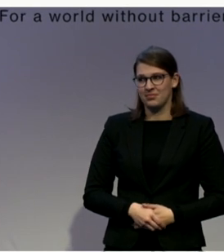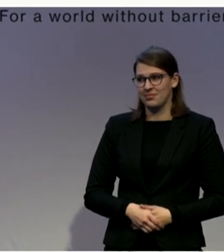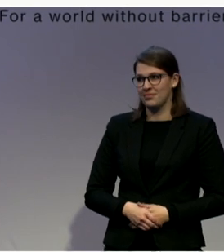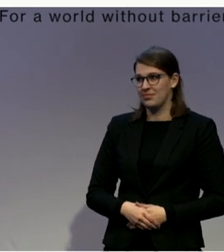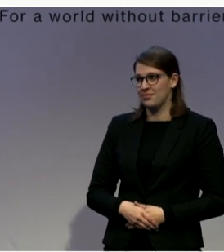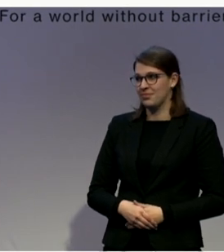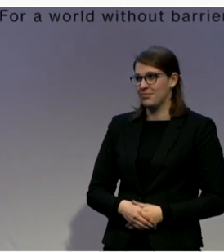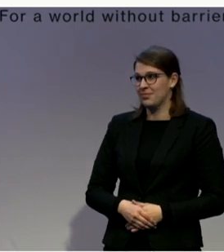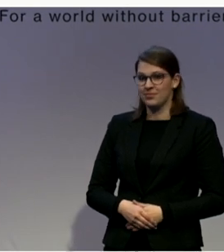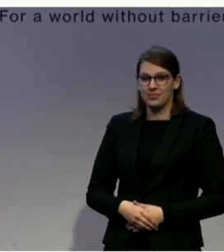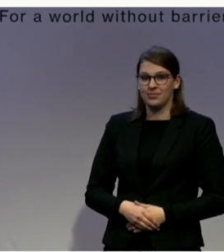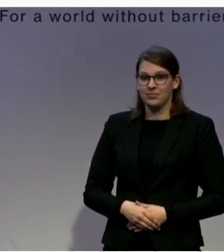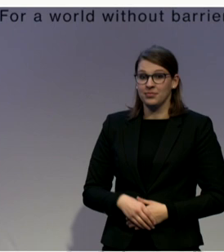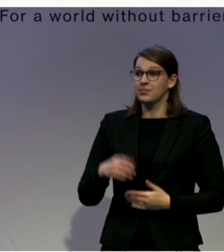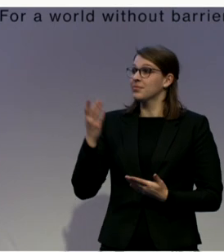Please, go ahead.